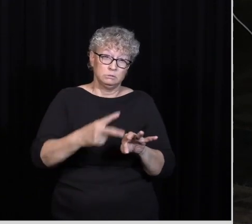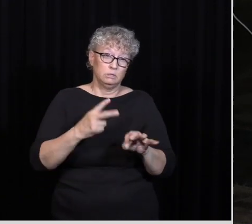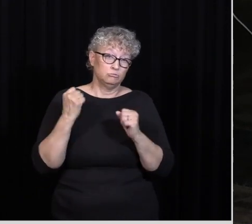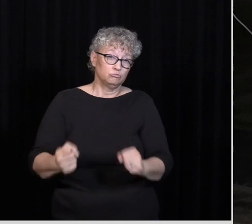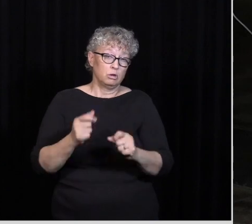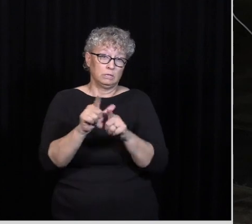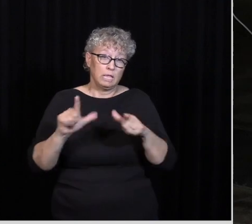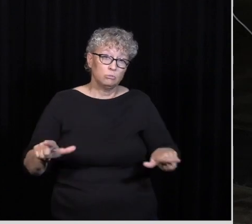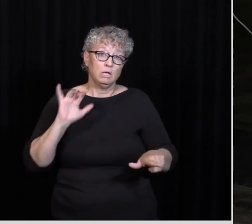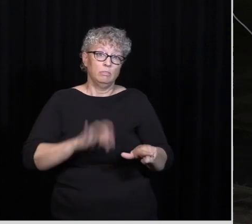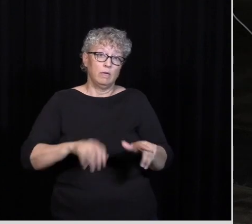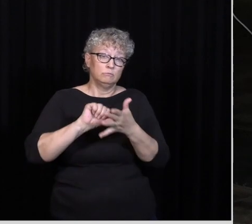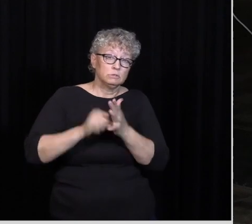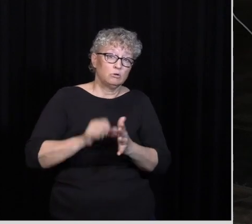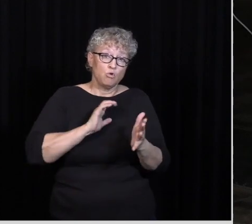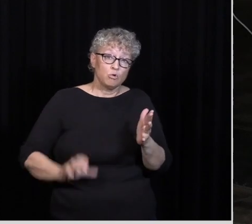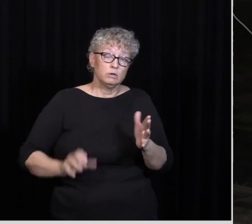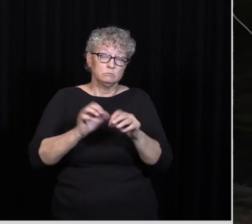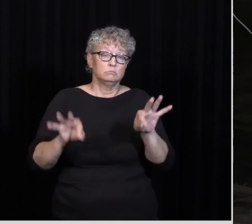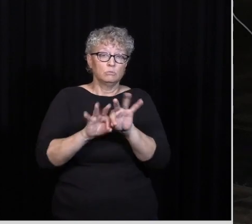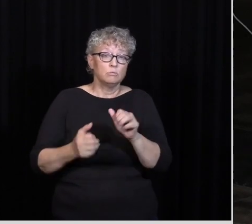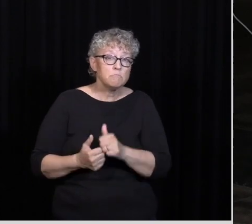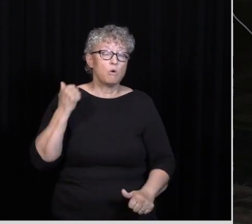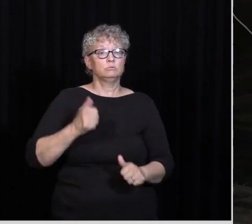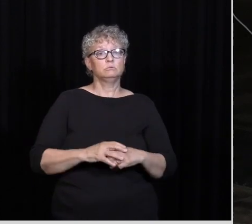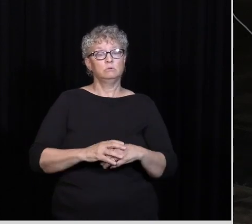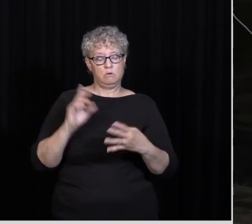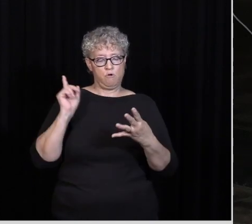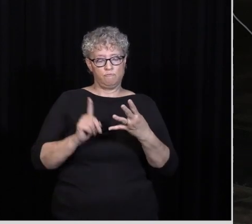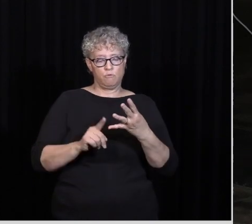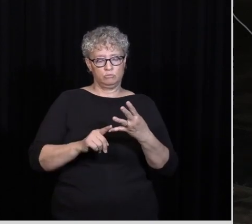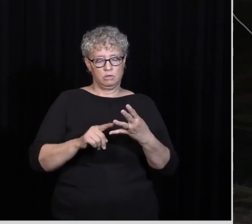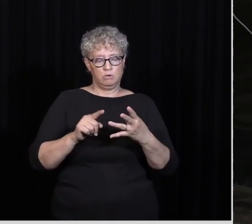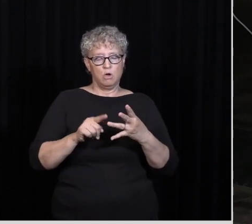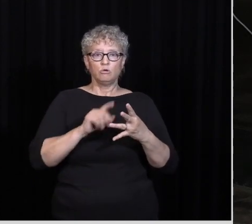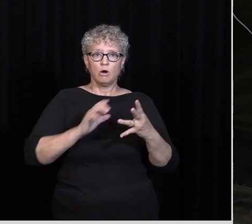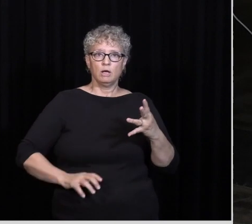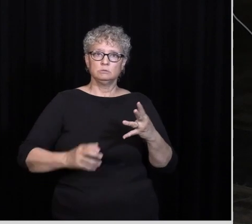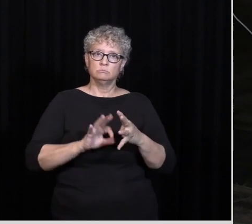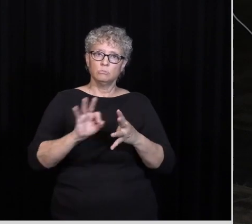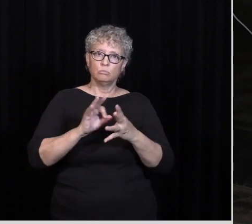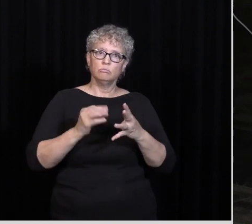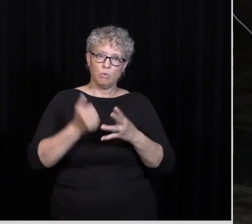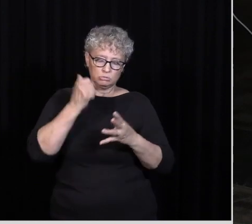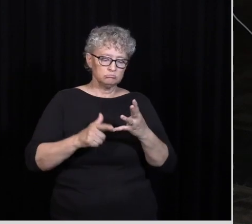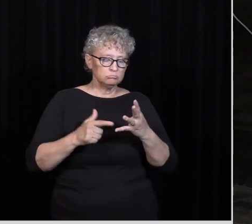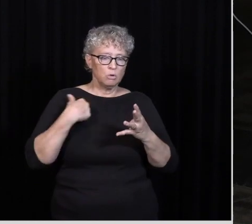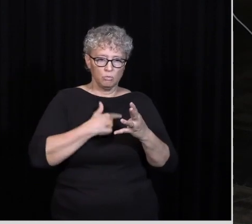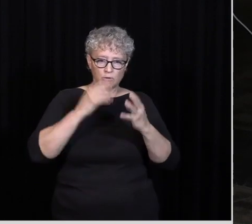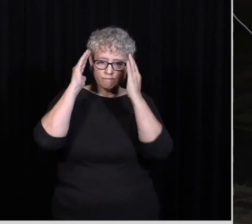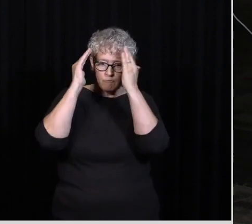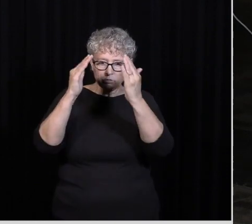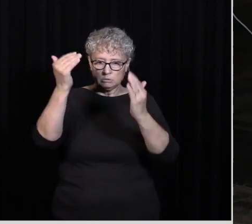Because It Emphasizes That Christ Matters Most And So Fourth Then If Christ Matters Most What We Focus On Is Knowing Christ So